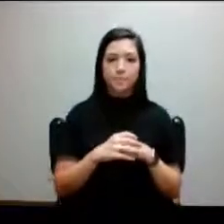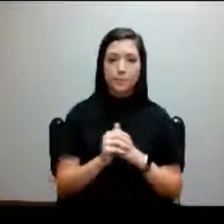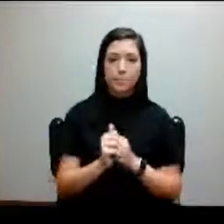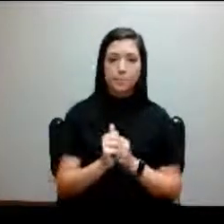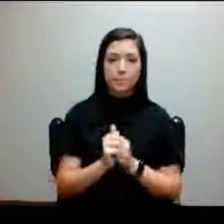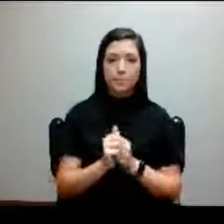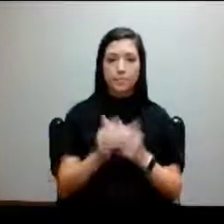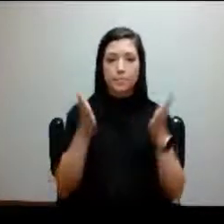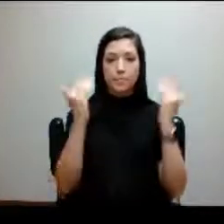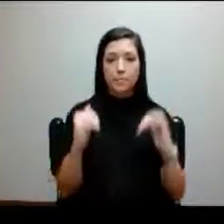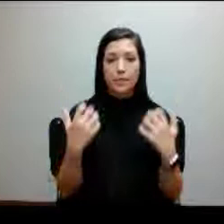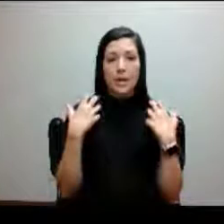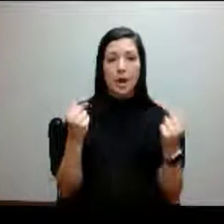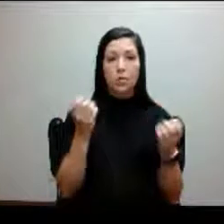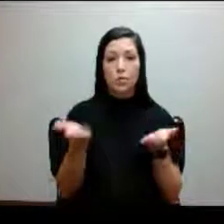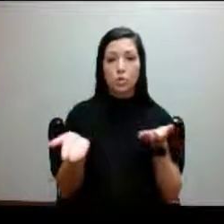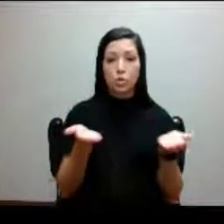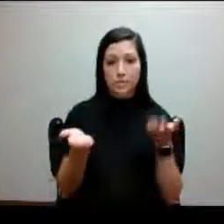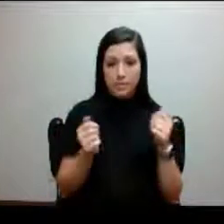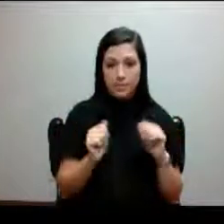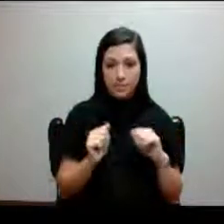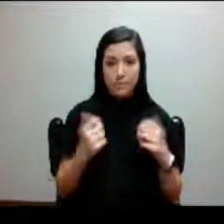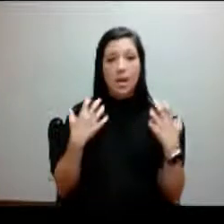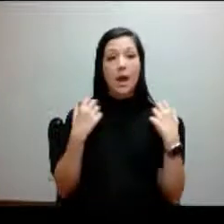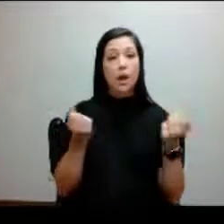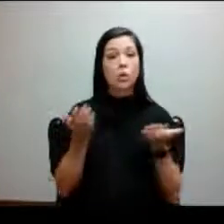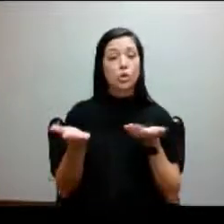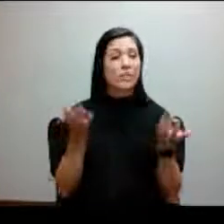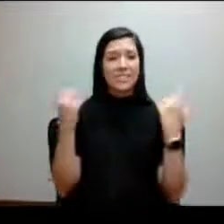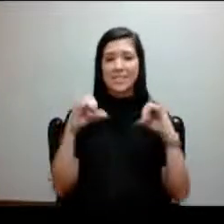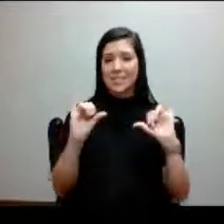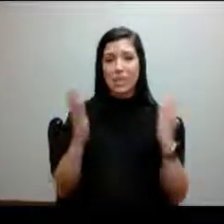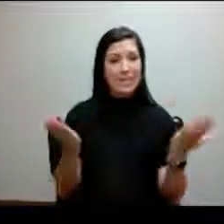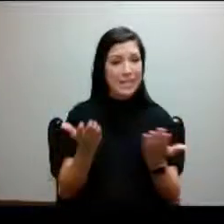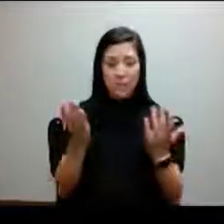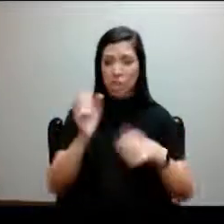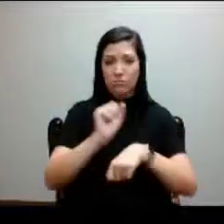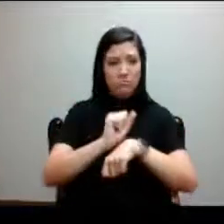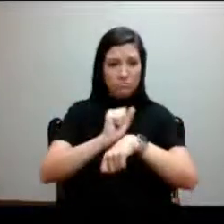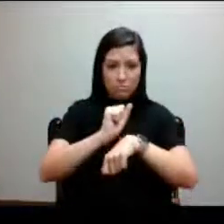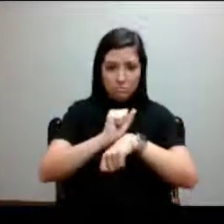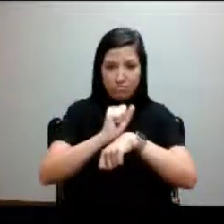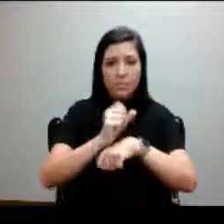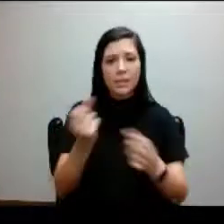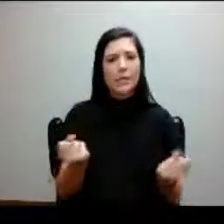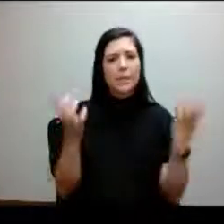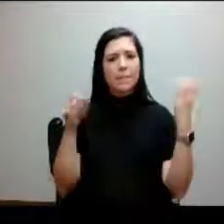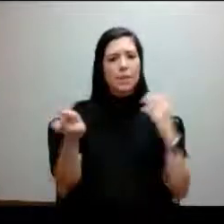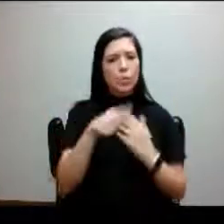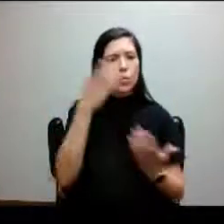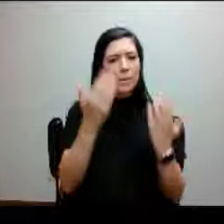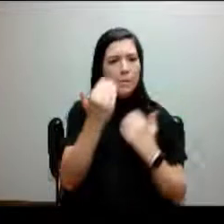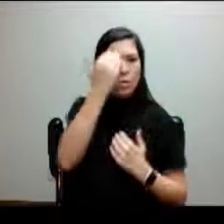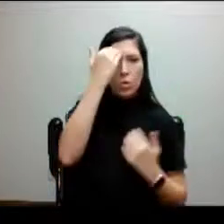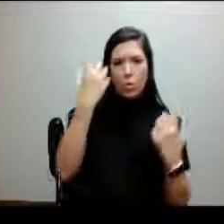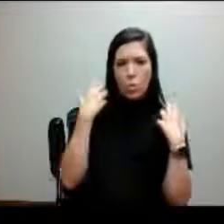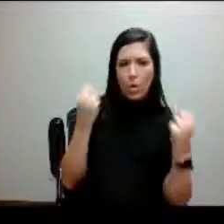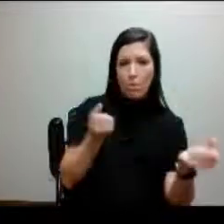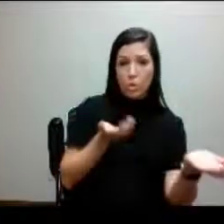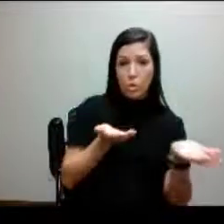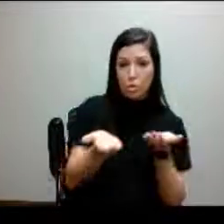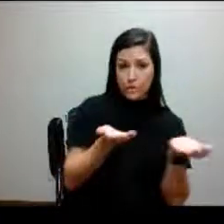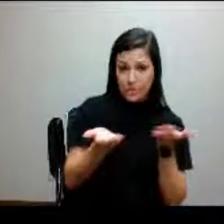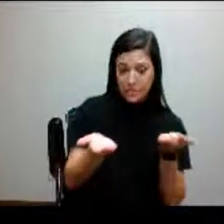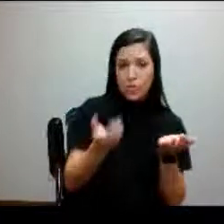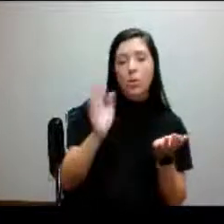Health Services. And so Health Services is still here to serve. Many of you may have heard or know that Health Services has recently